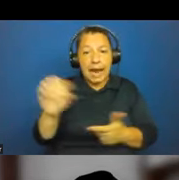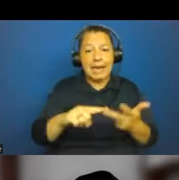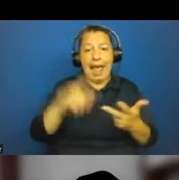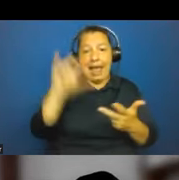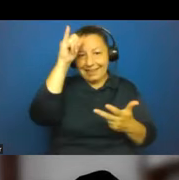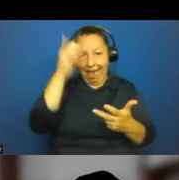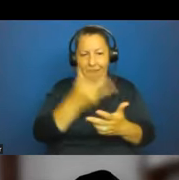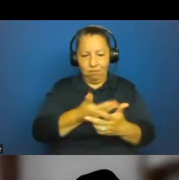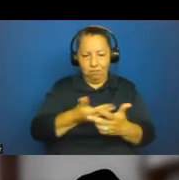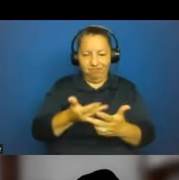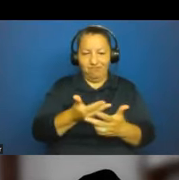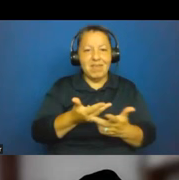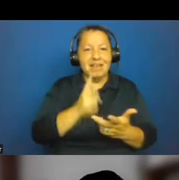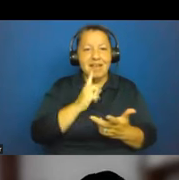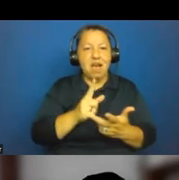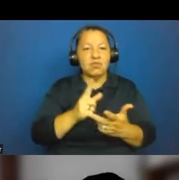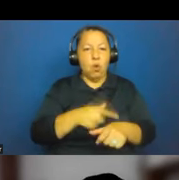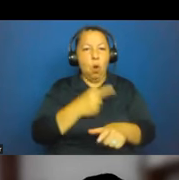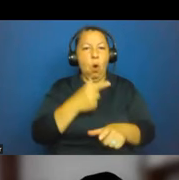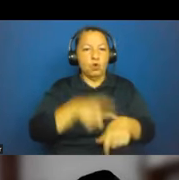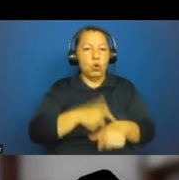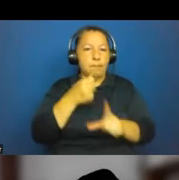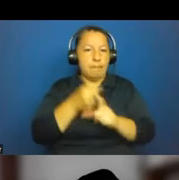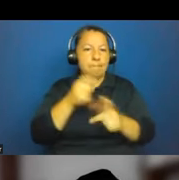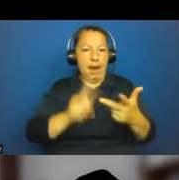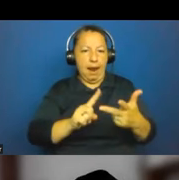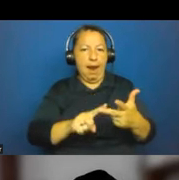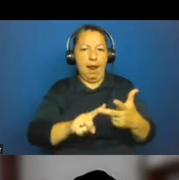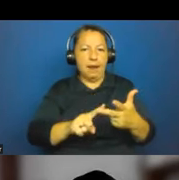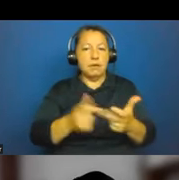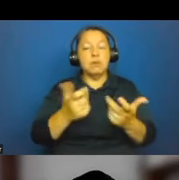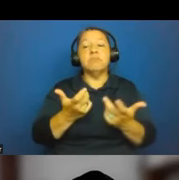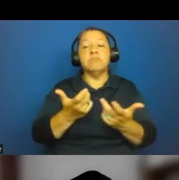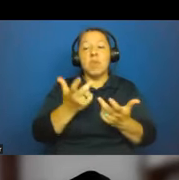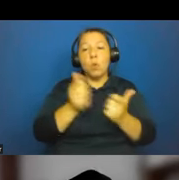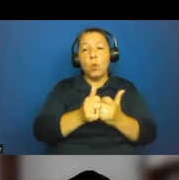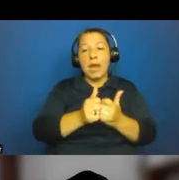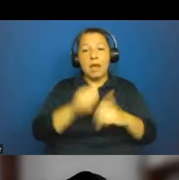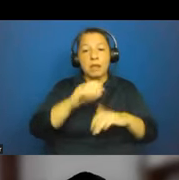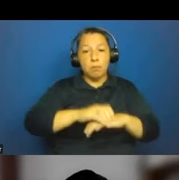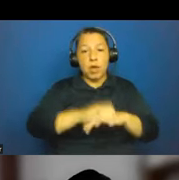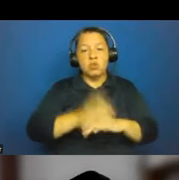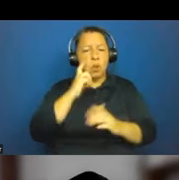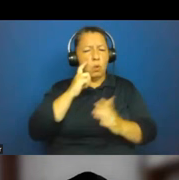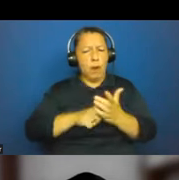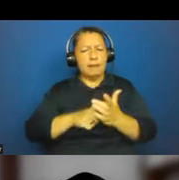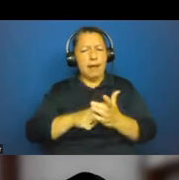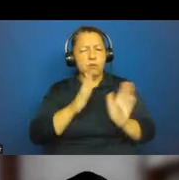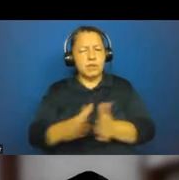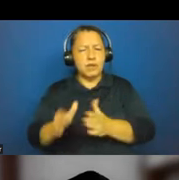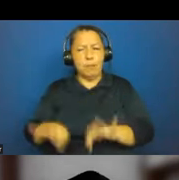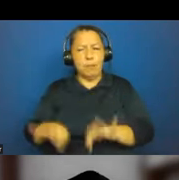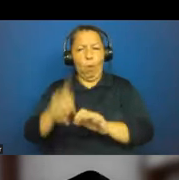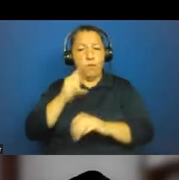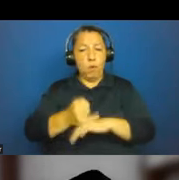long, far-reaching impact. Under the British, the British recognizing the strategic importance of the island captured it through